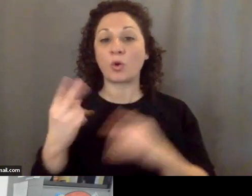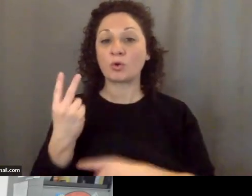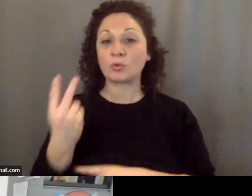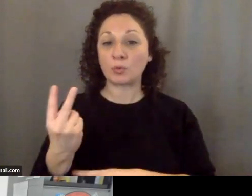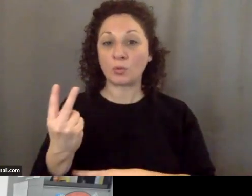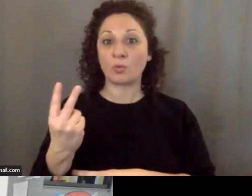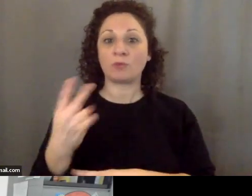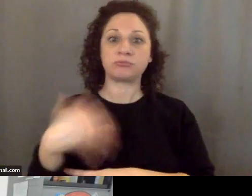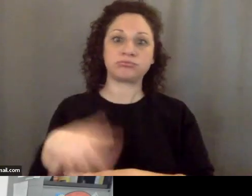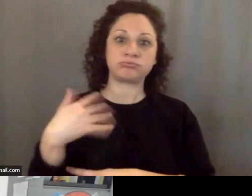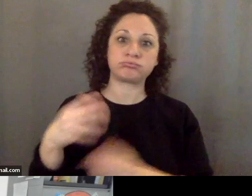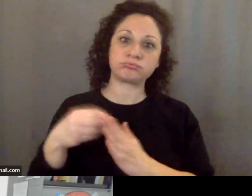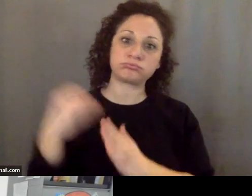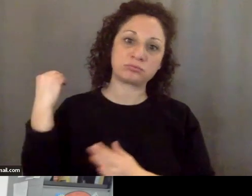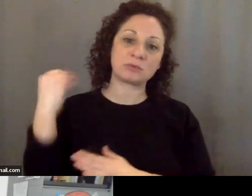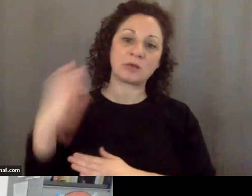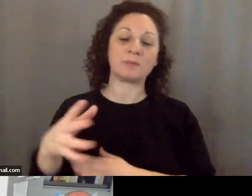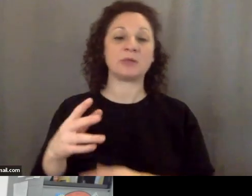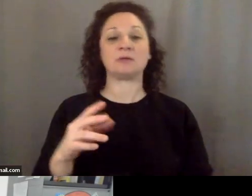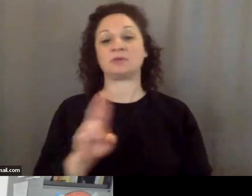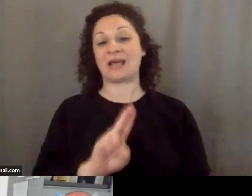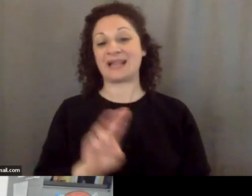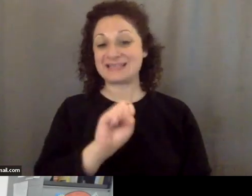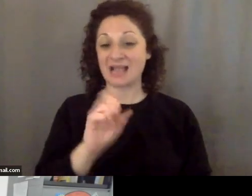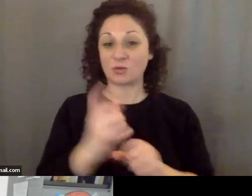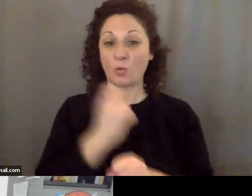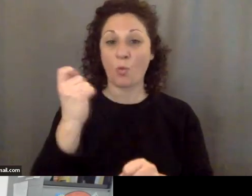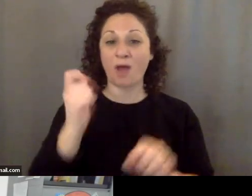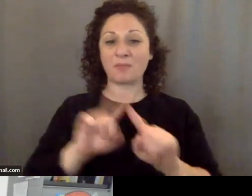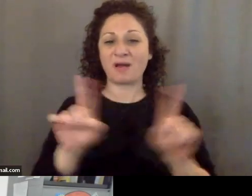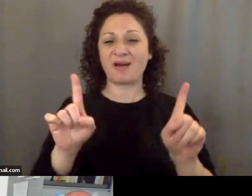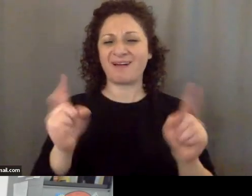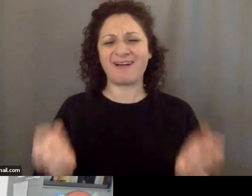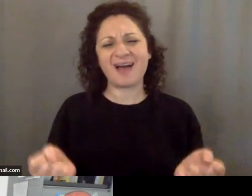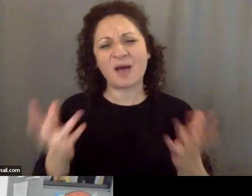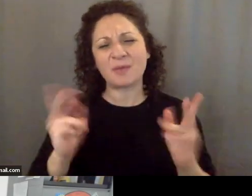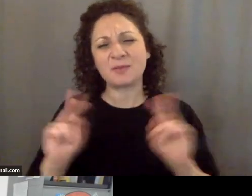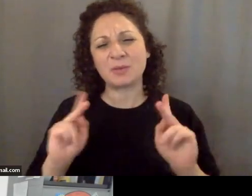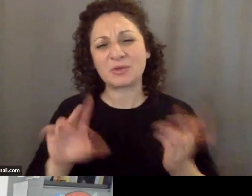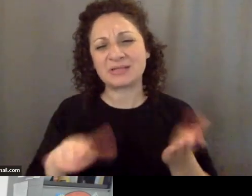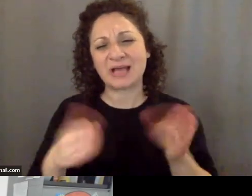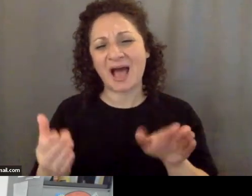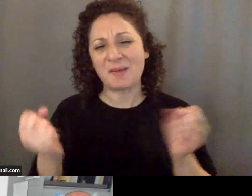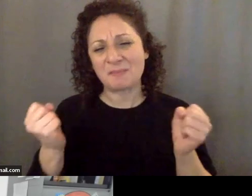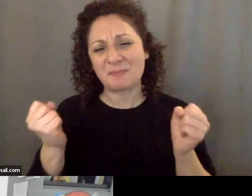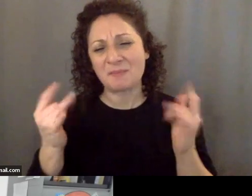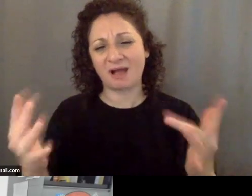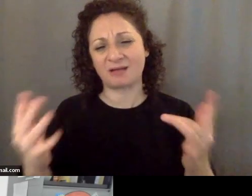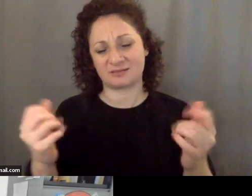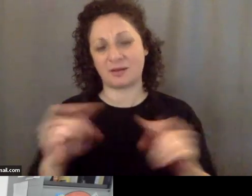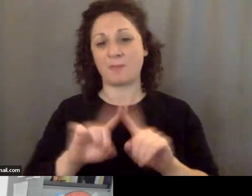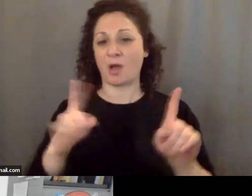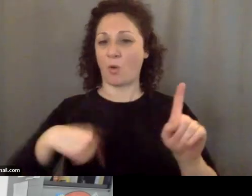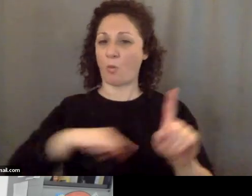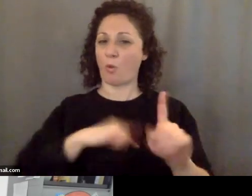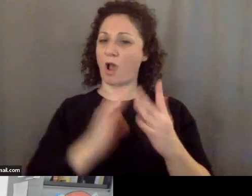but I don't even know how many millions of people died but we came out on top and that was